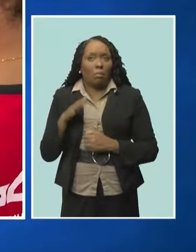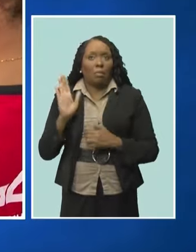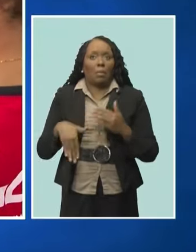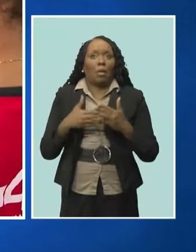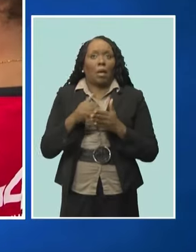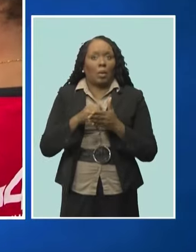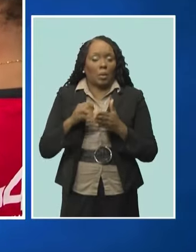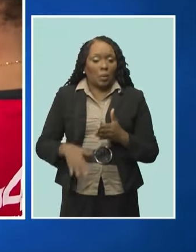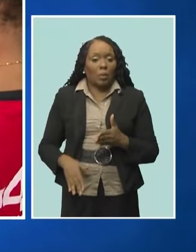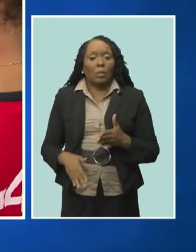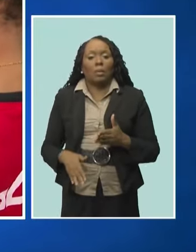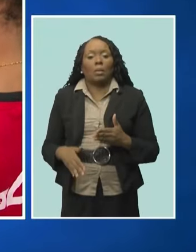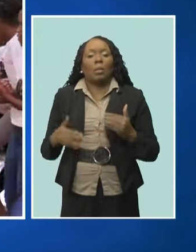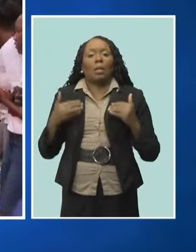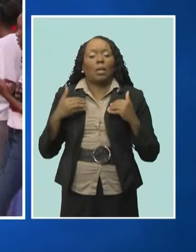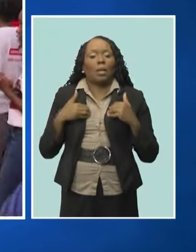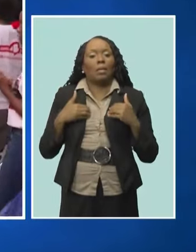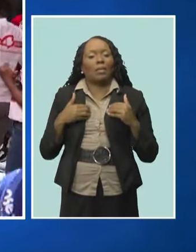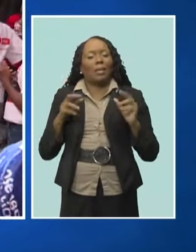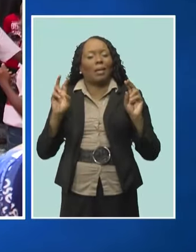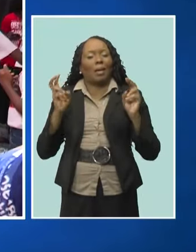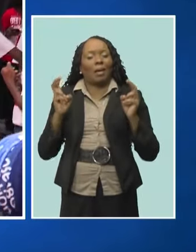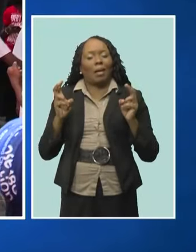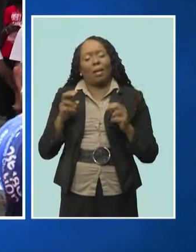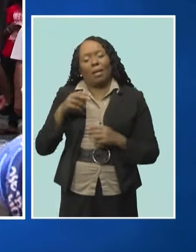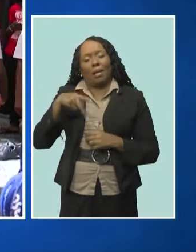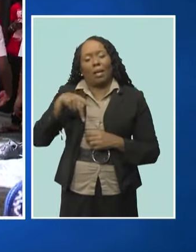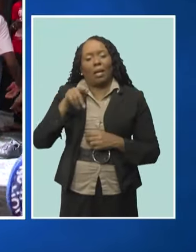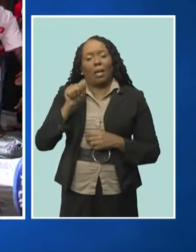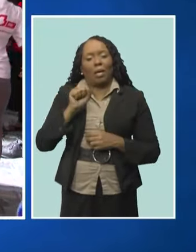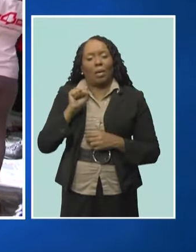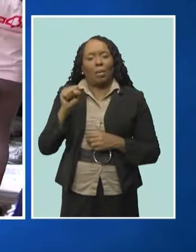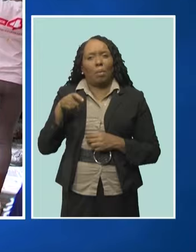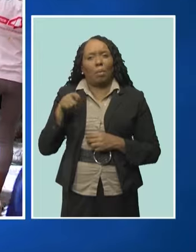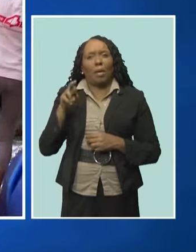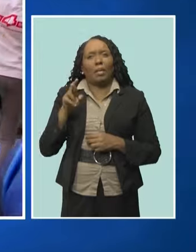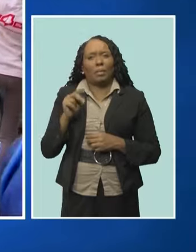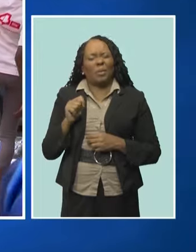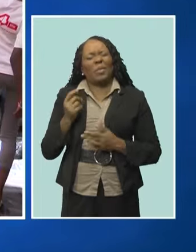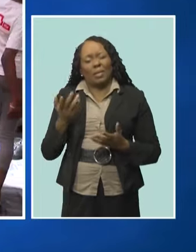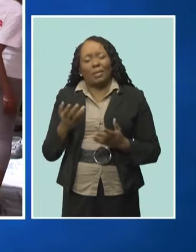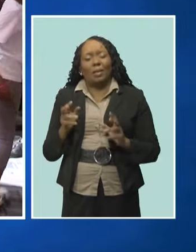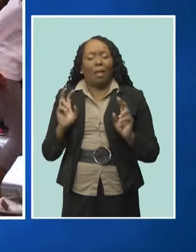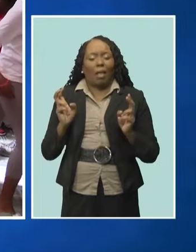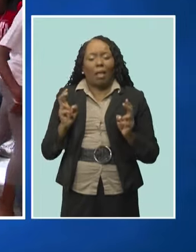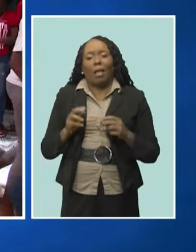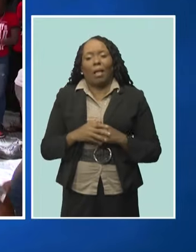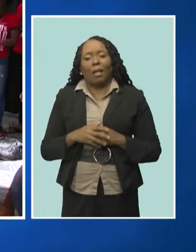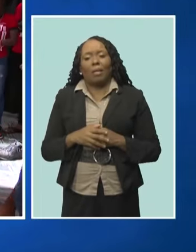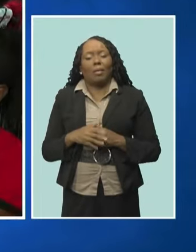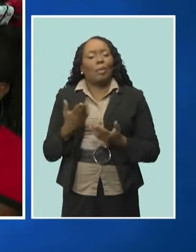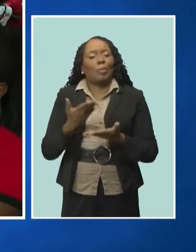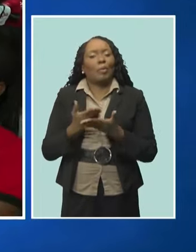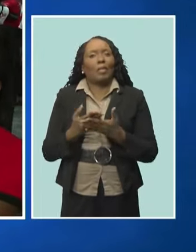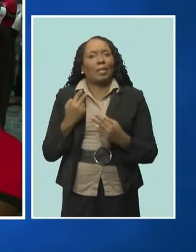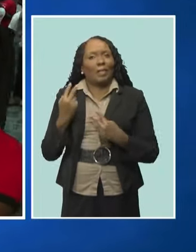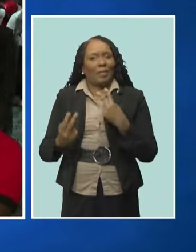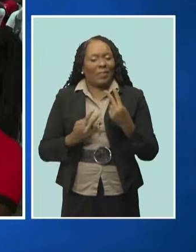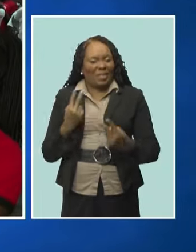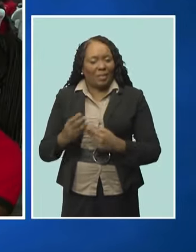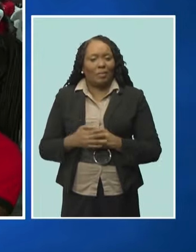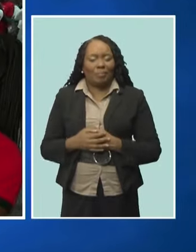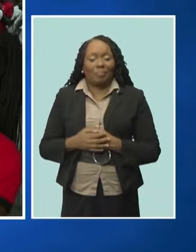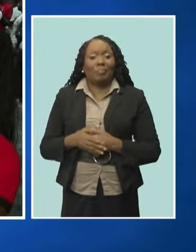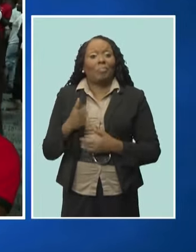passport to be stamped after interacting with each exhibition as proof they visited the booths. Some students